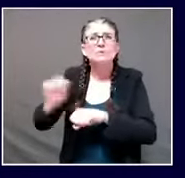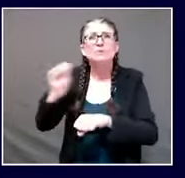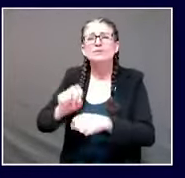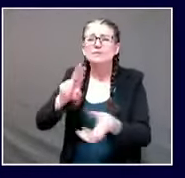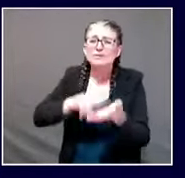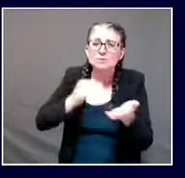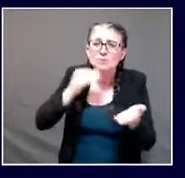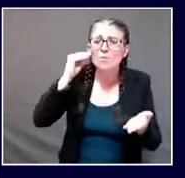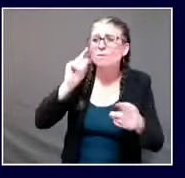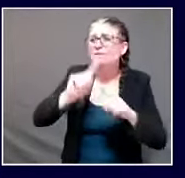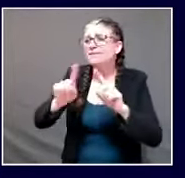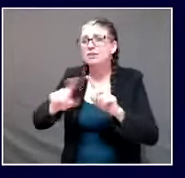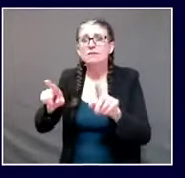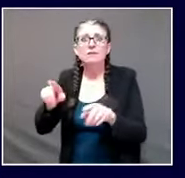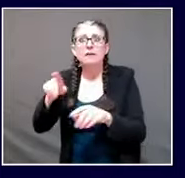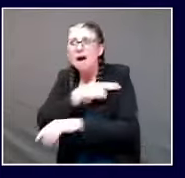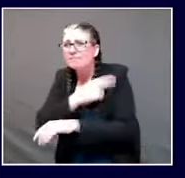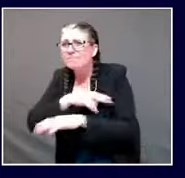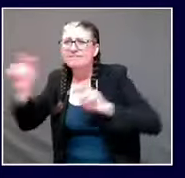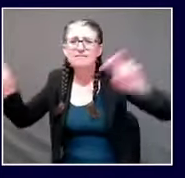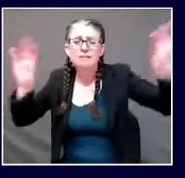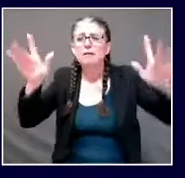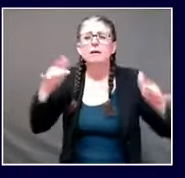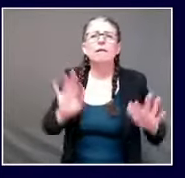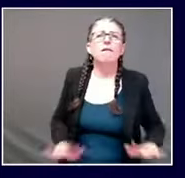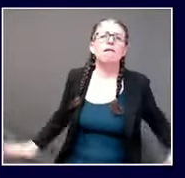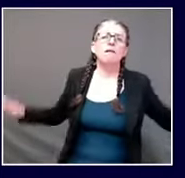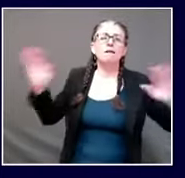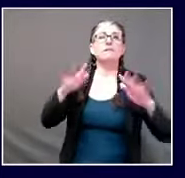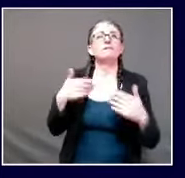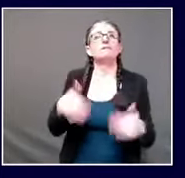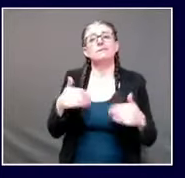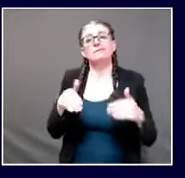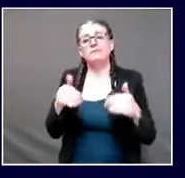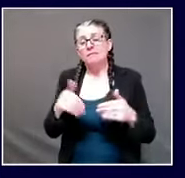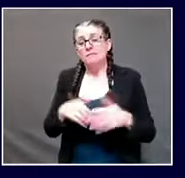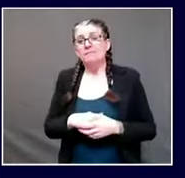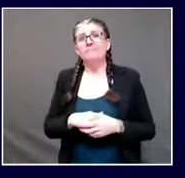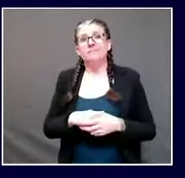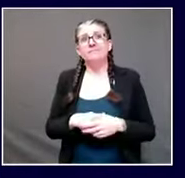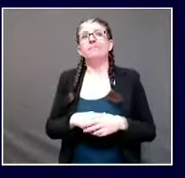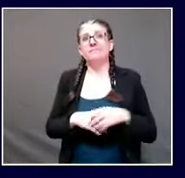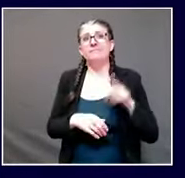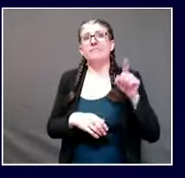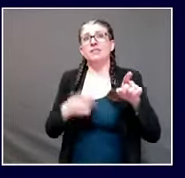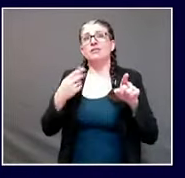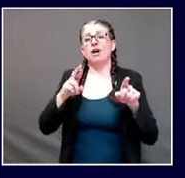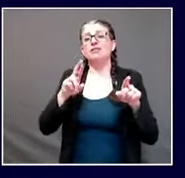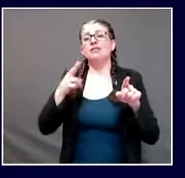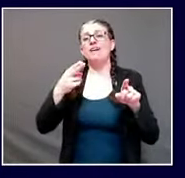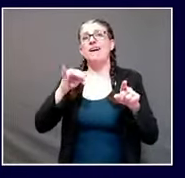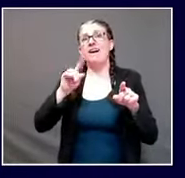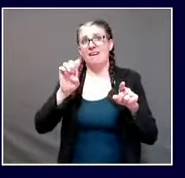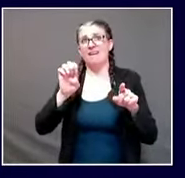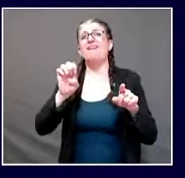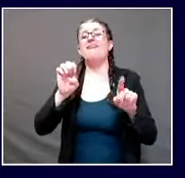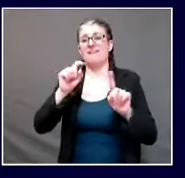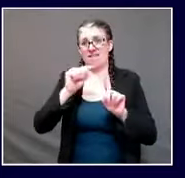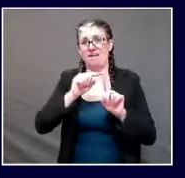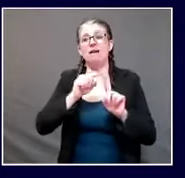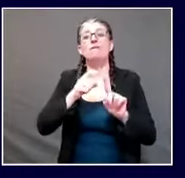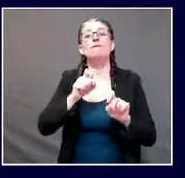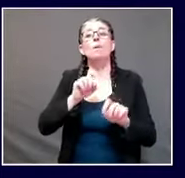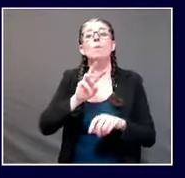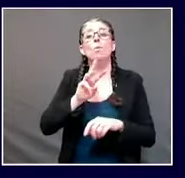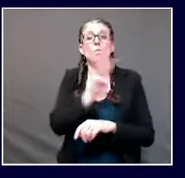One of those people is Dr. David Hyde, an internal medicine doctor in Western Maine. He was diagnosed with